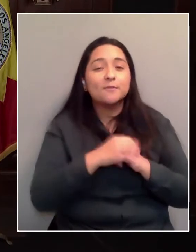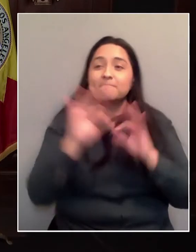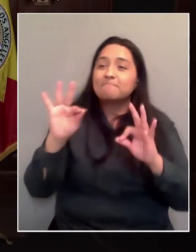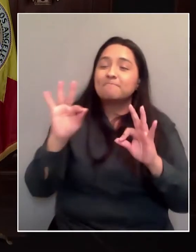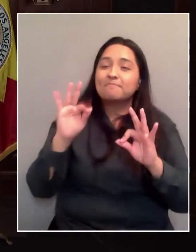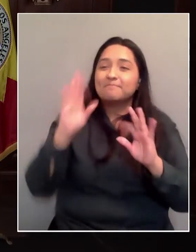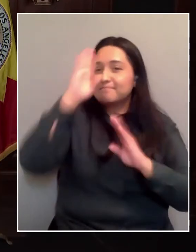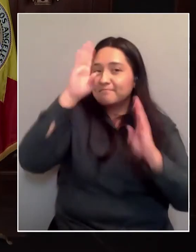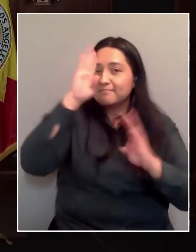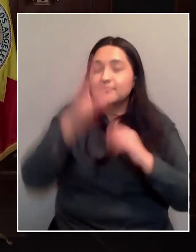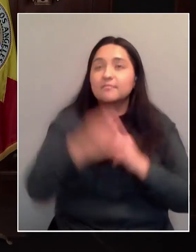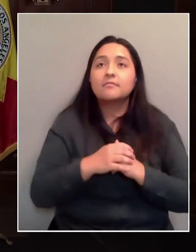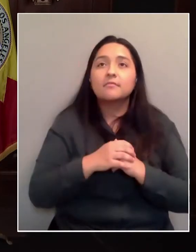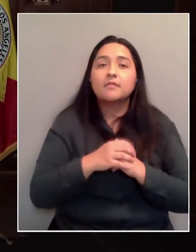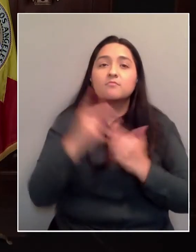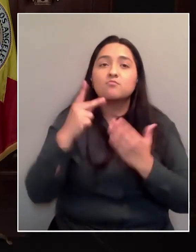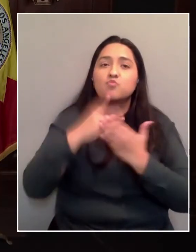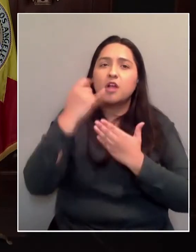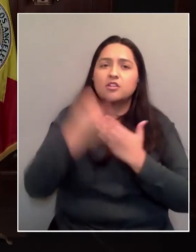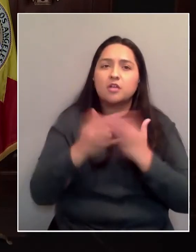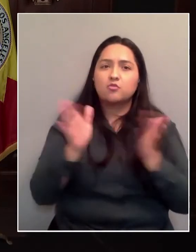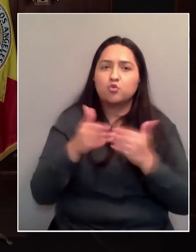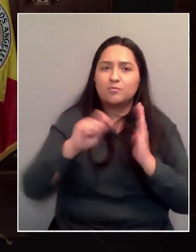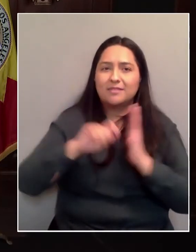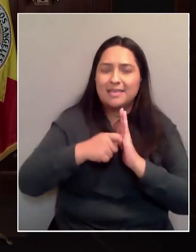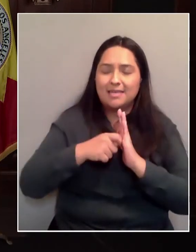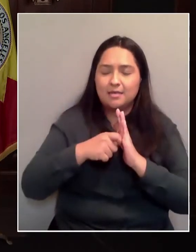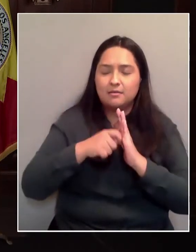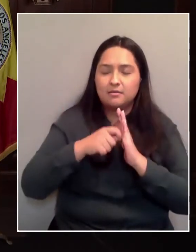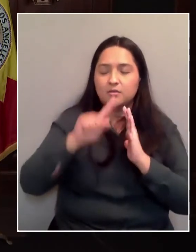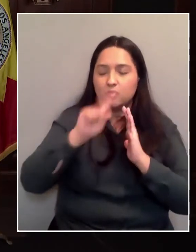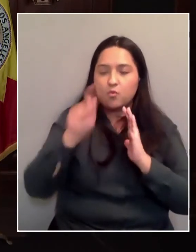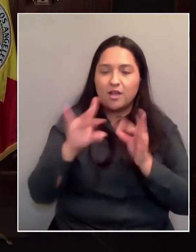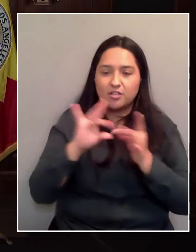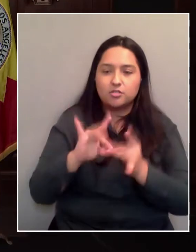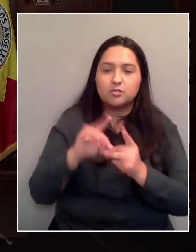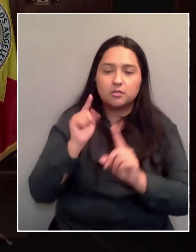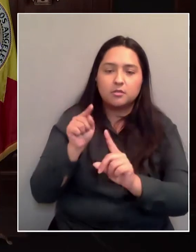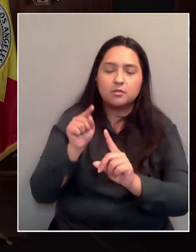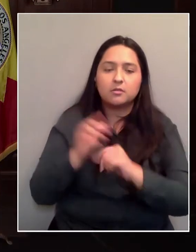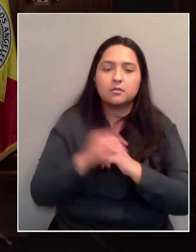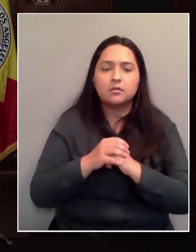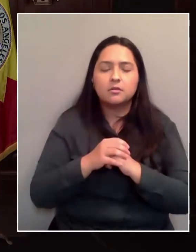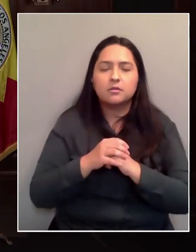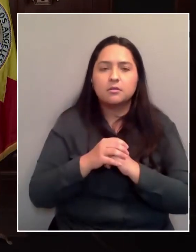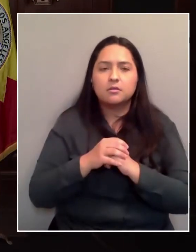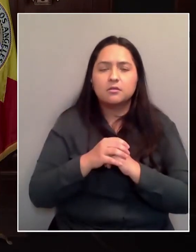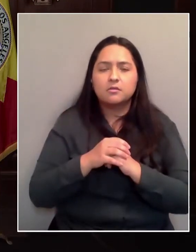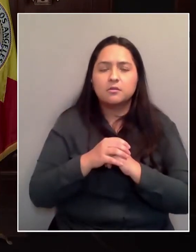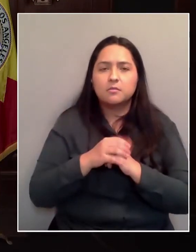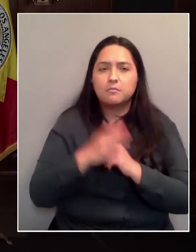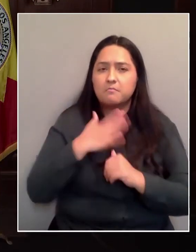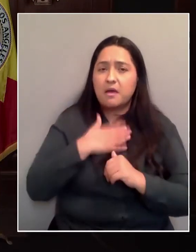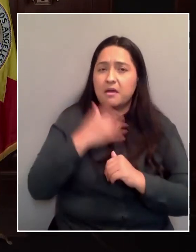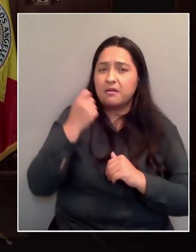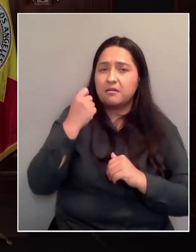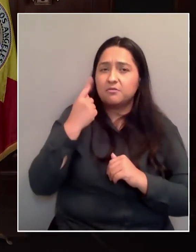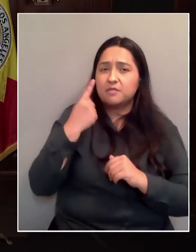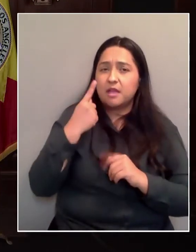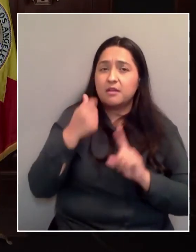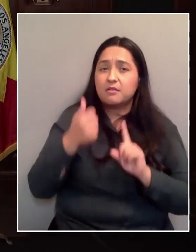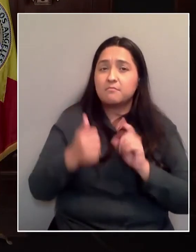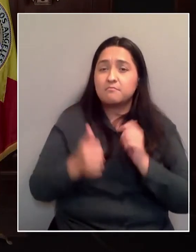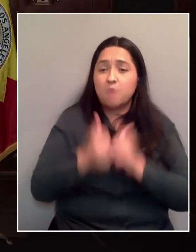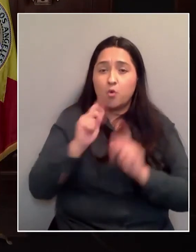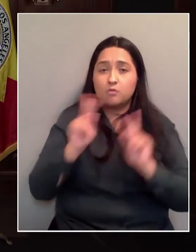A Project Roomkey question. So it's my understanding most of the people who have exited Project Roomkey